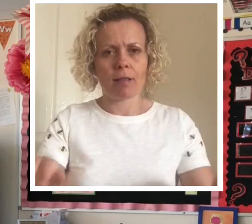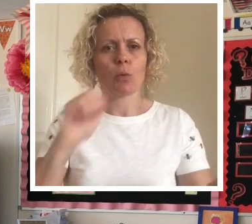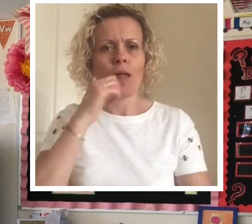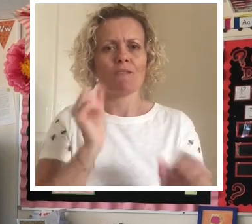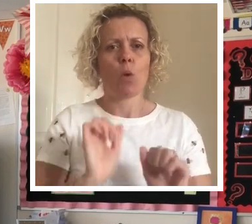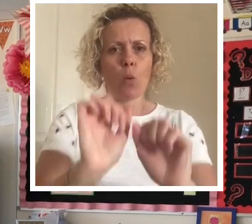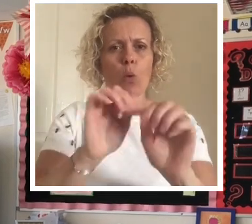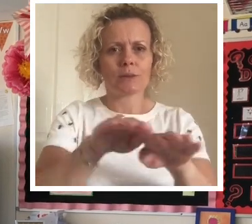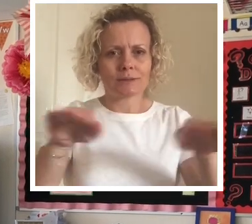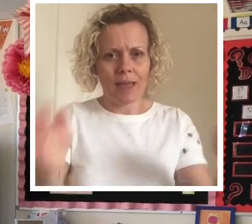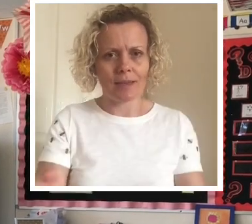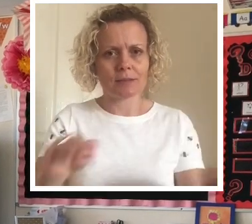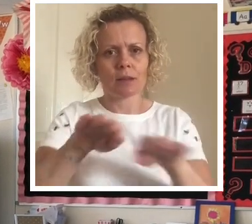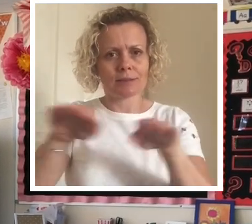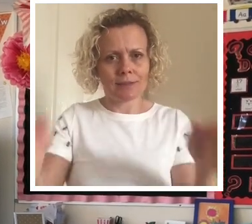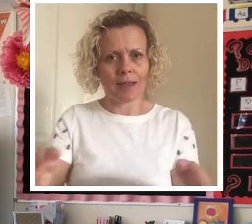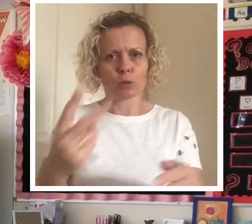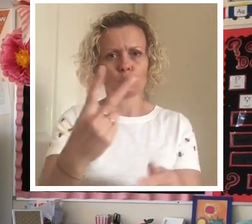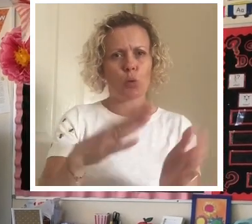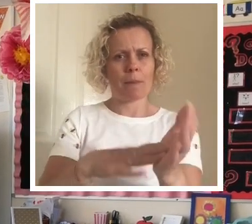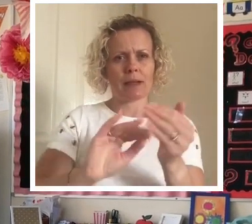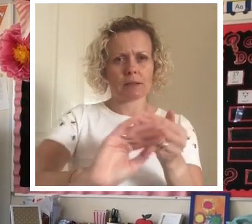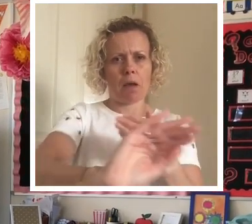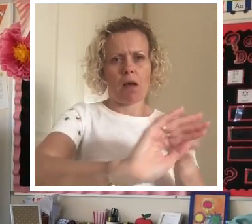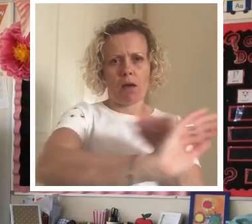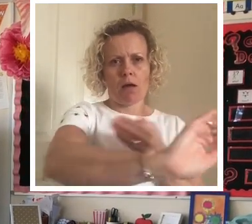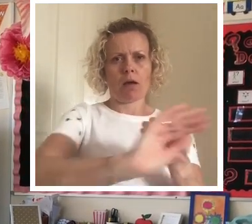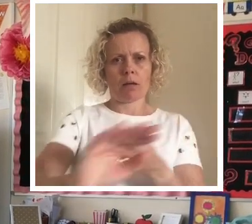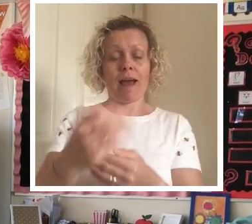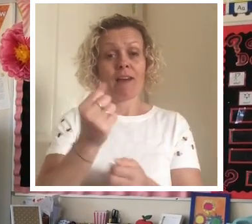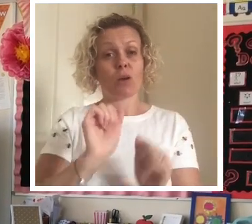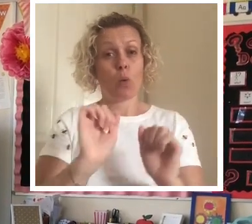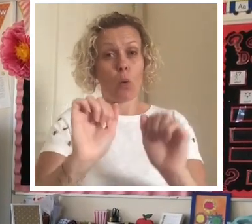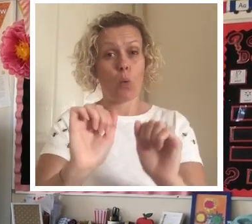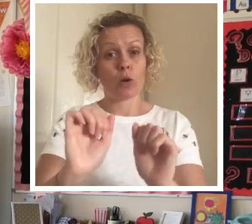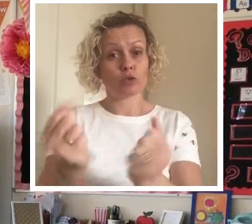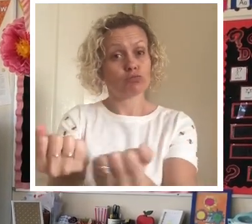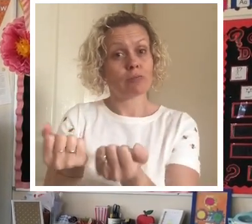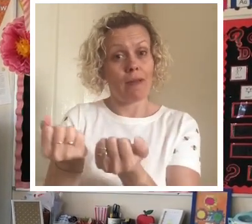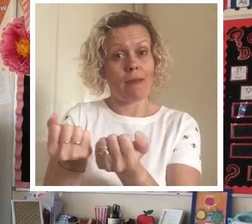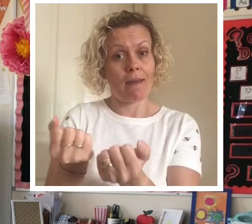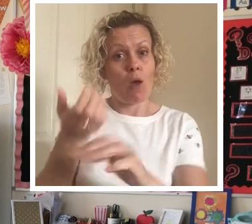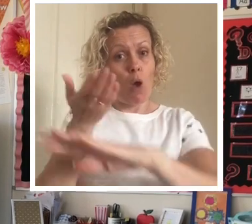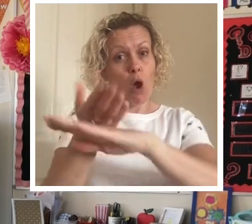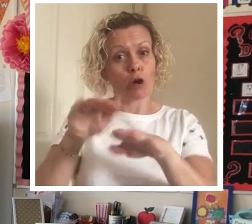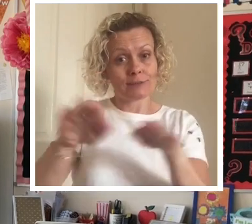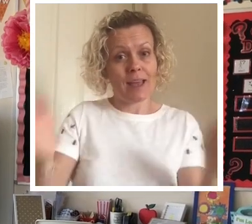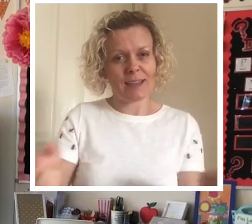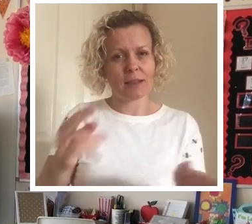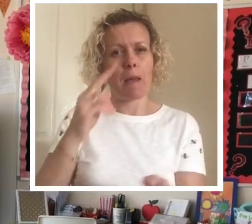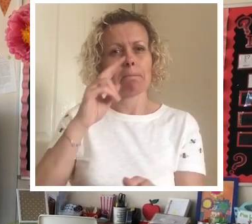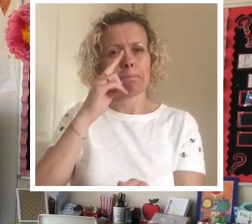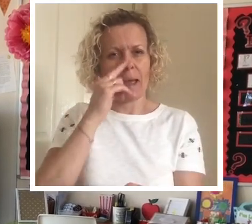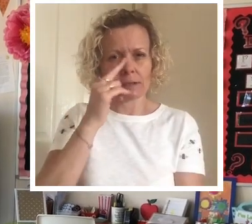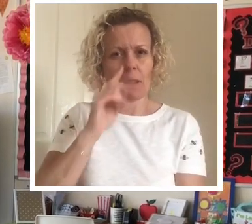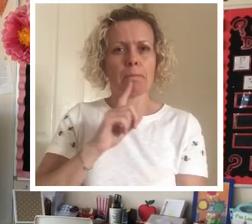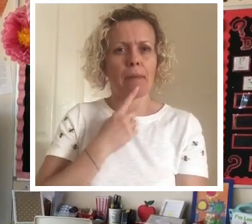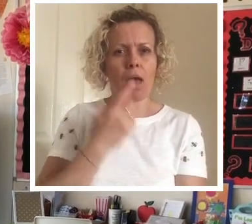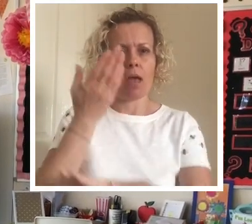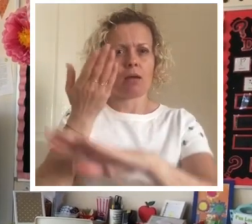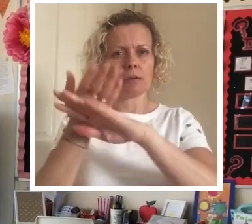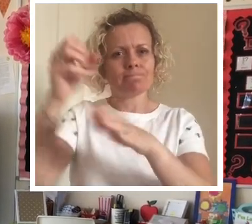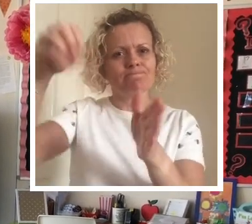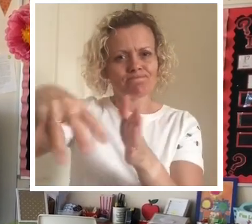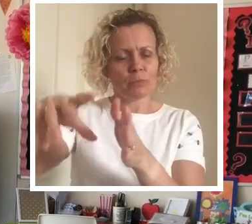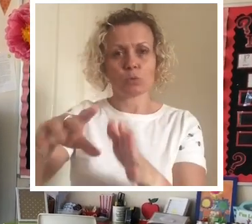desk two metres apart from any other desk. They will also have a tray with all the things that they will need for the day, pens, pencils, anything